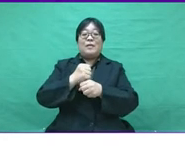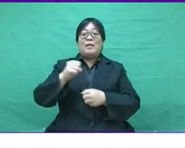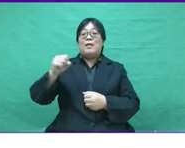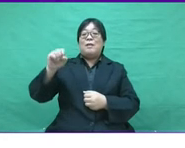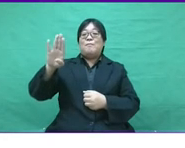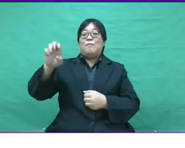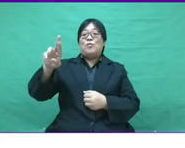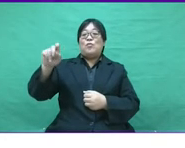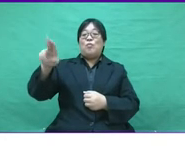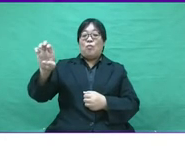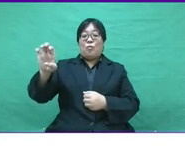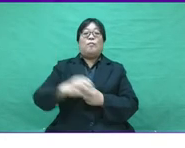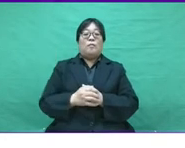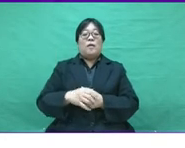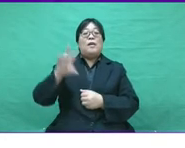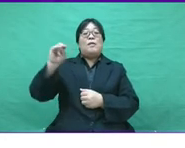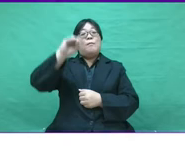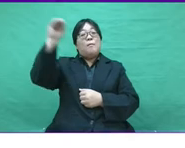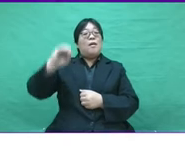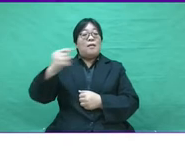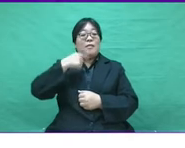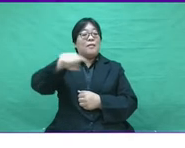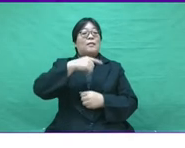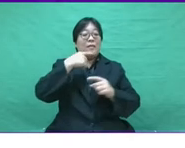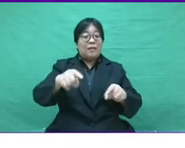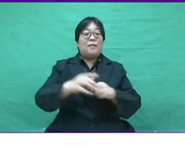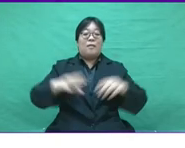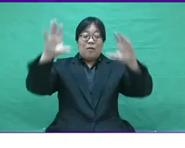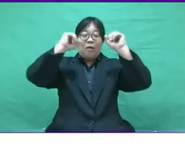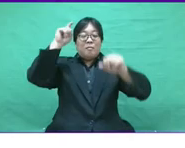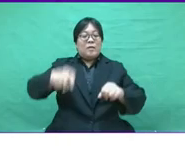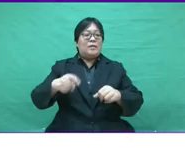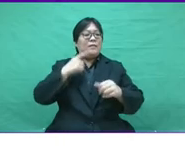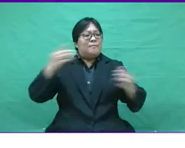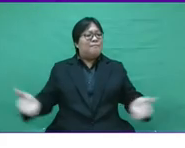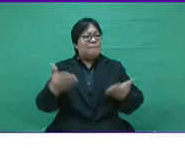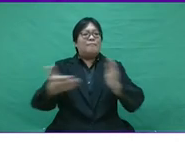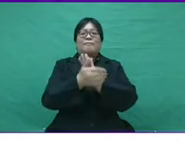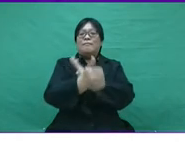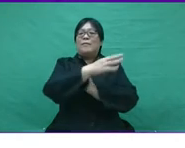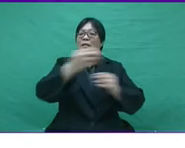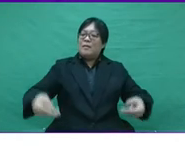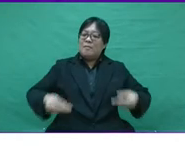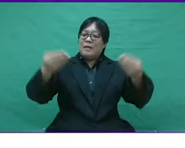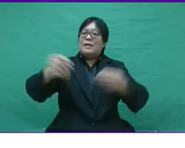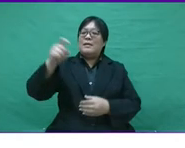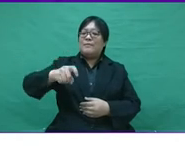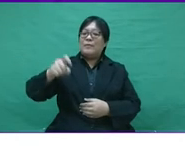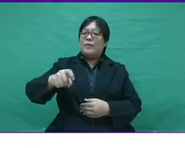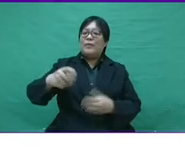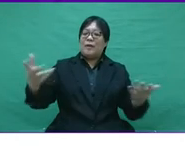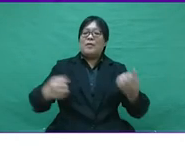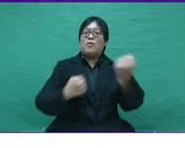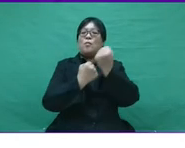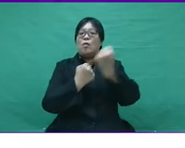by Employment Bureau, 27% of respondents say employer should